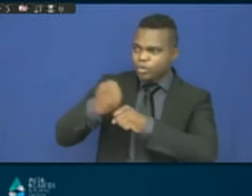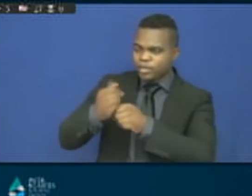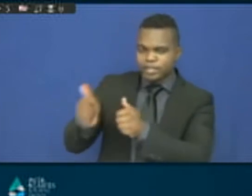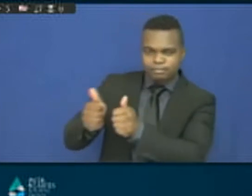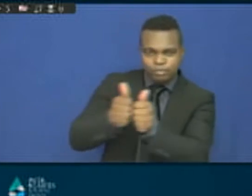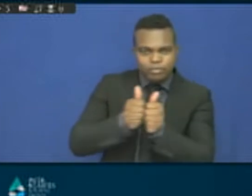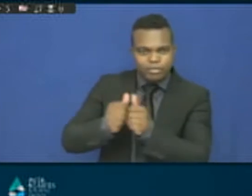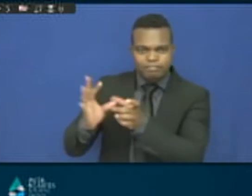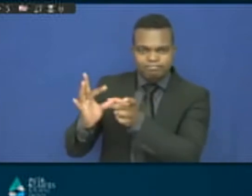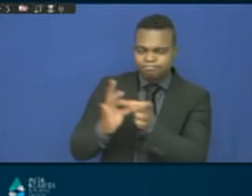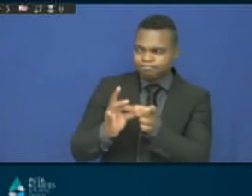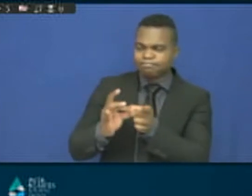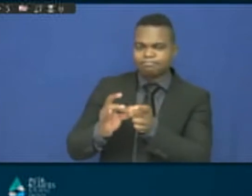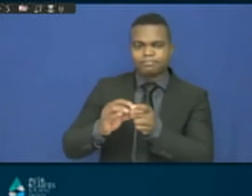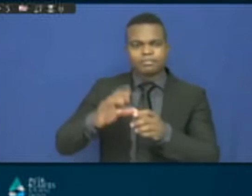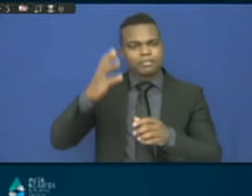system is also